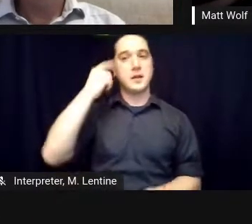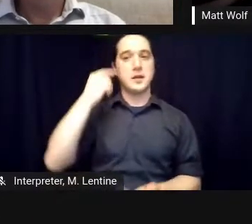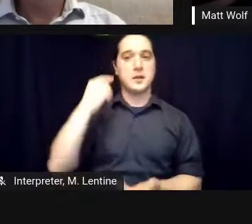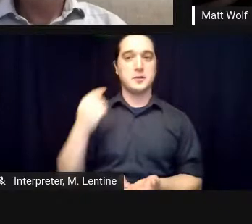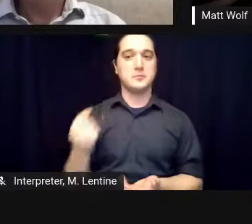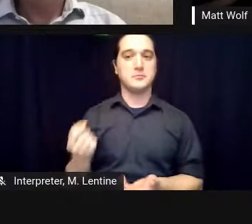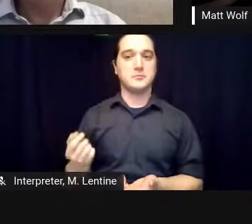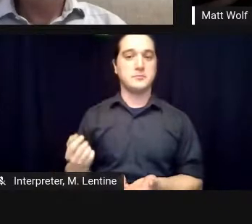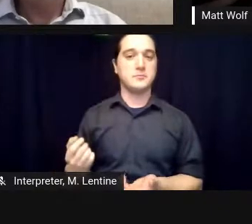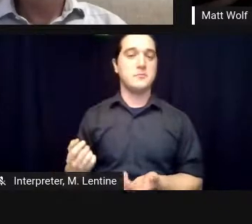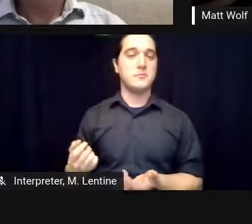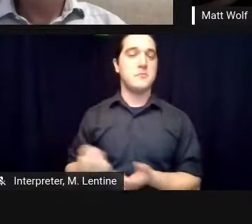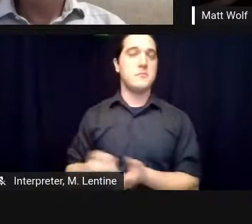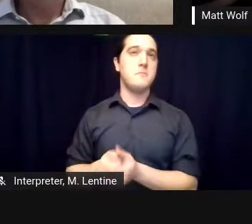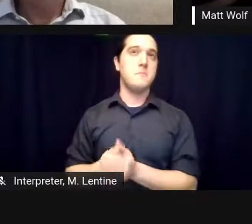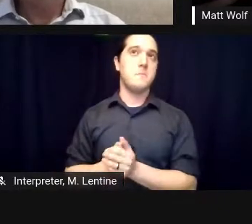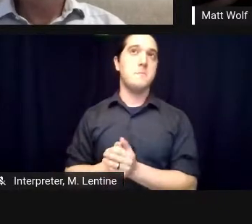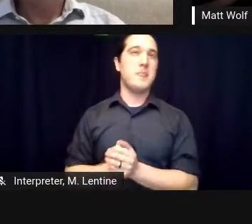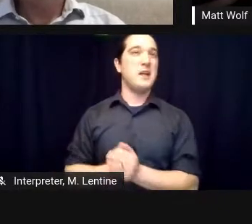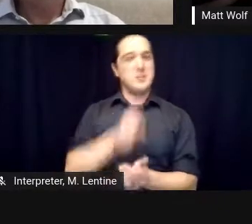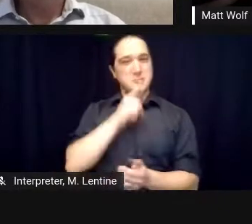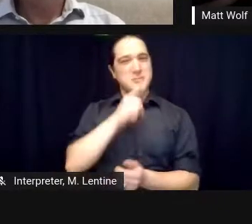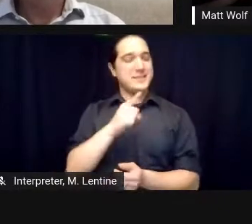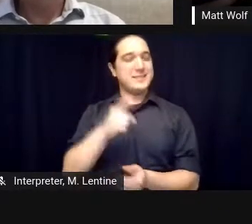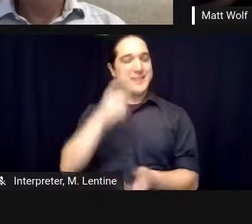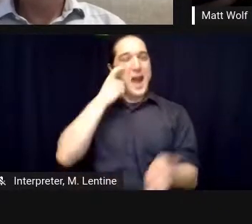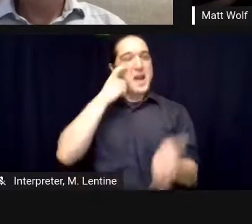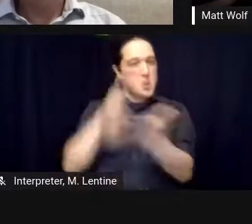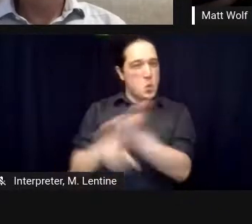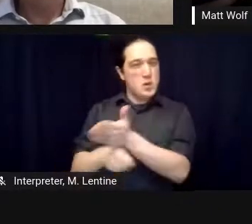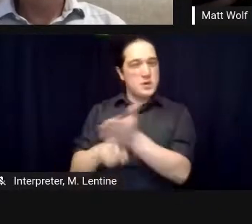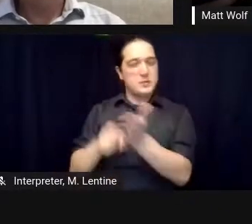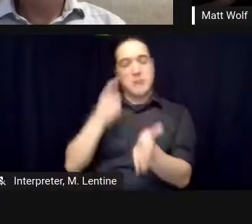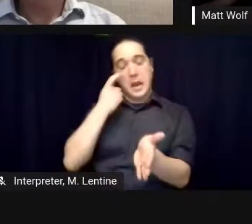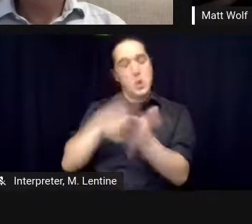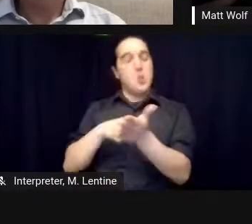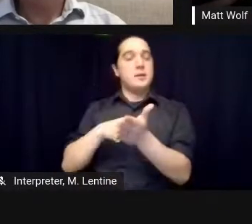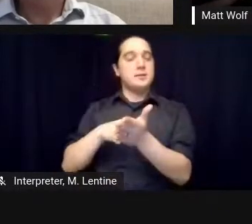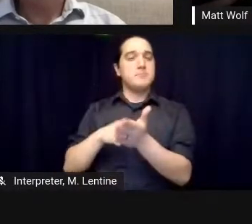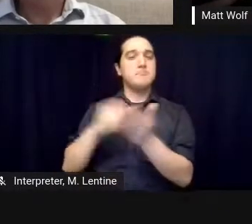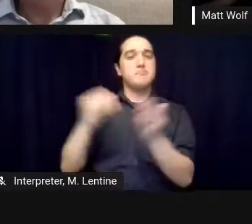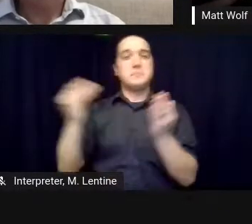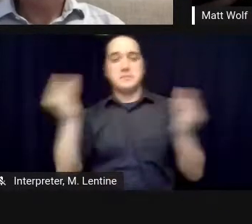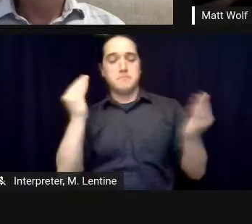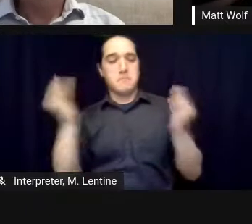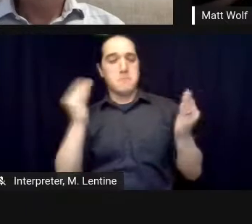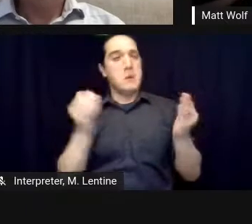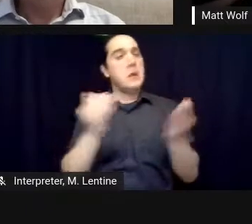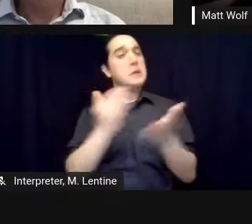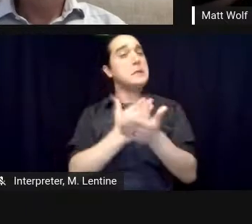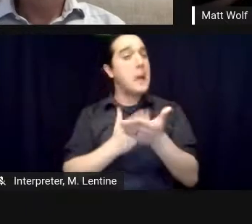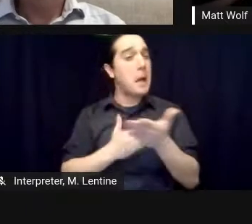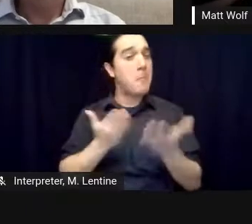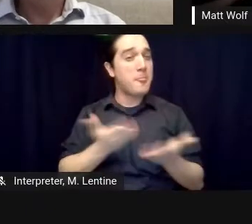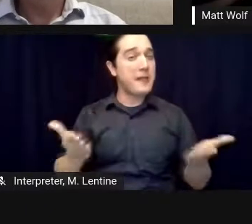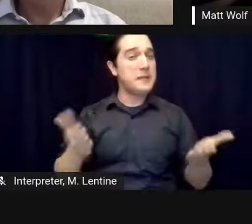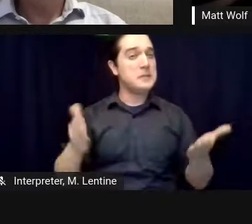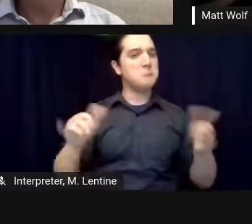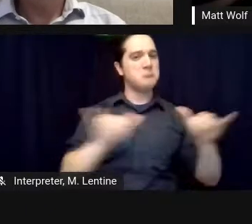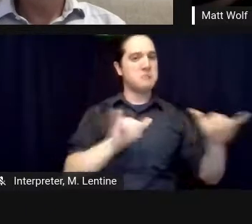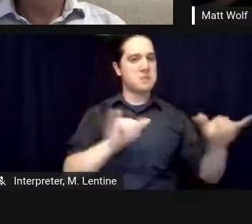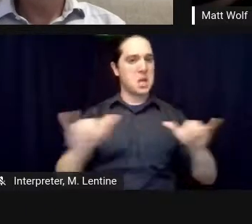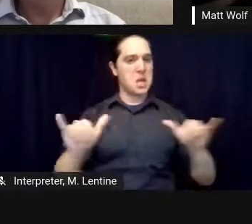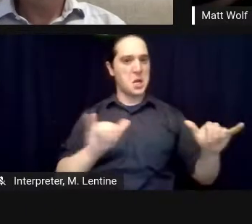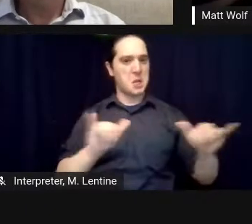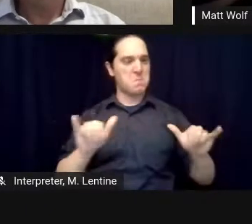the similarities are uncanny and in so many senses a lot of us are living like the biospherians you could